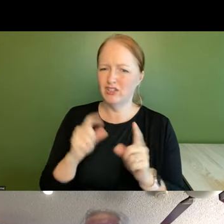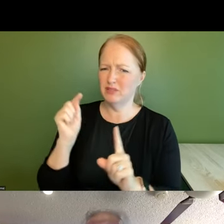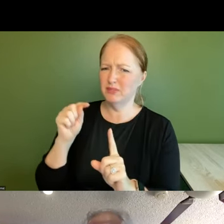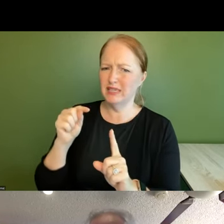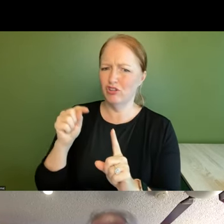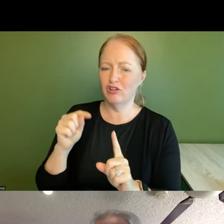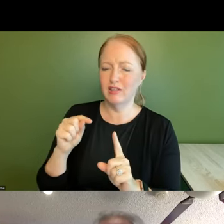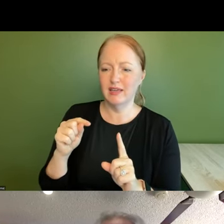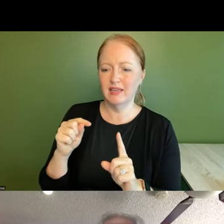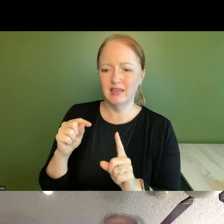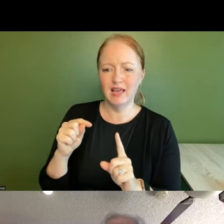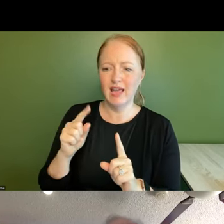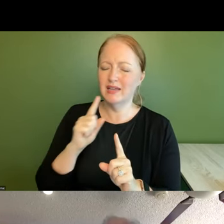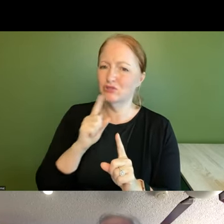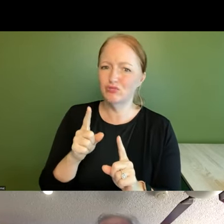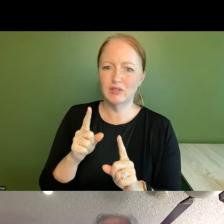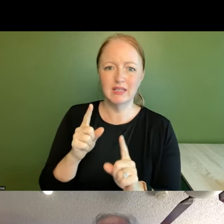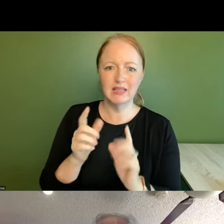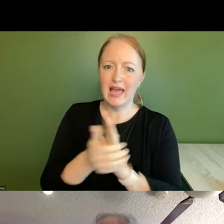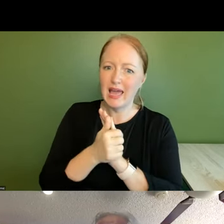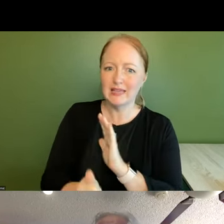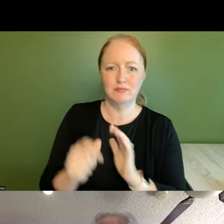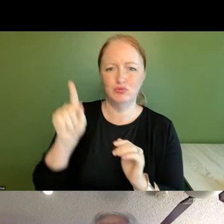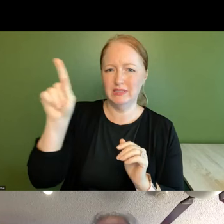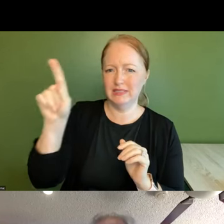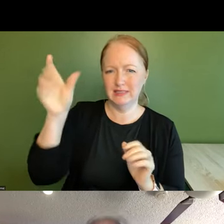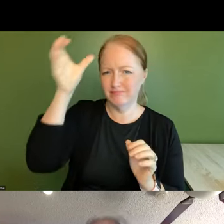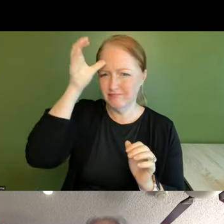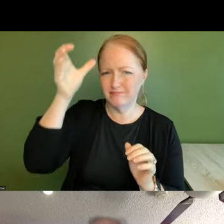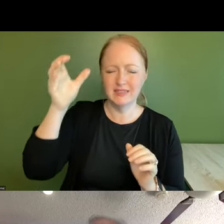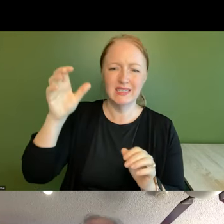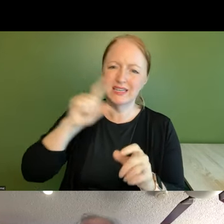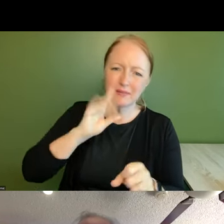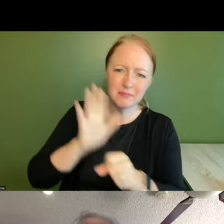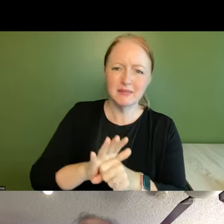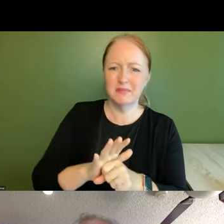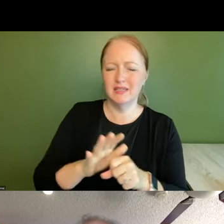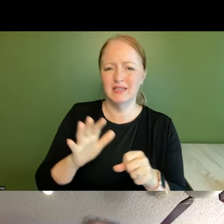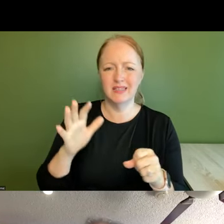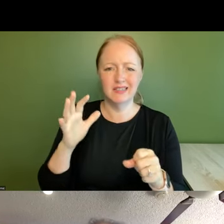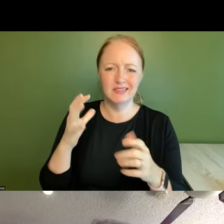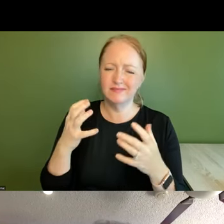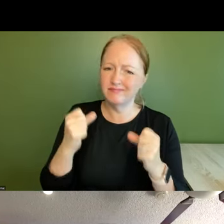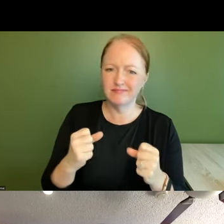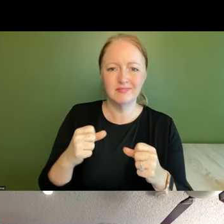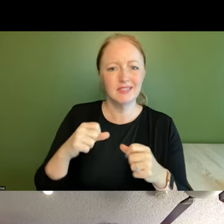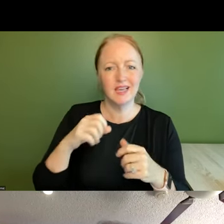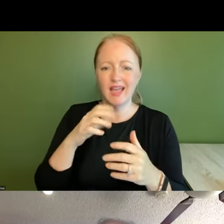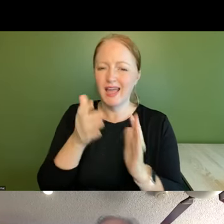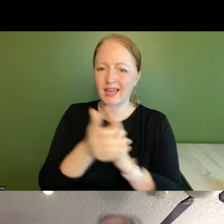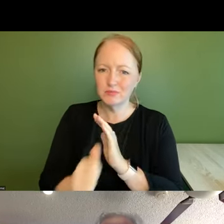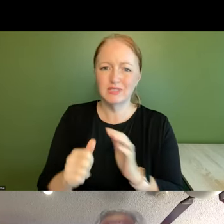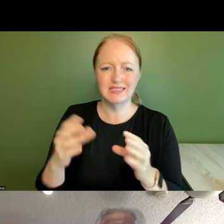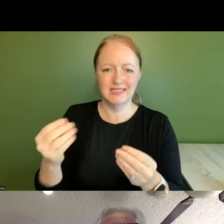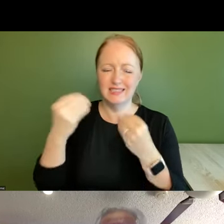has just real expertise individuals with commitment gravitas expertise and really giving